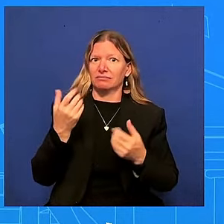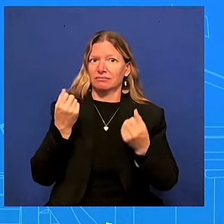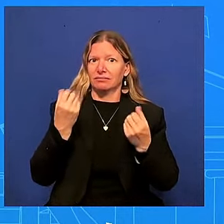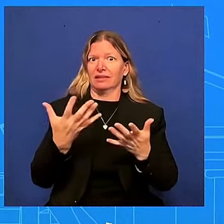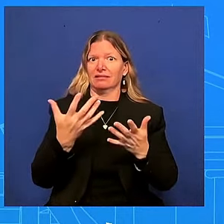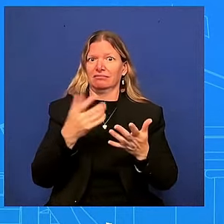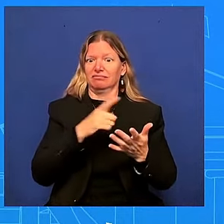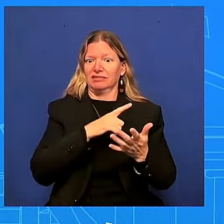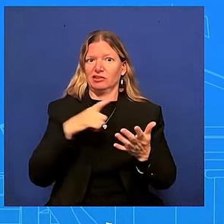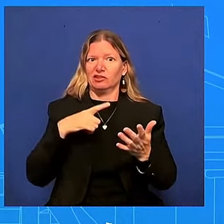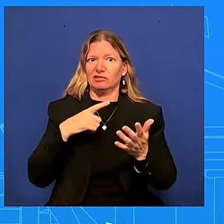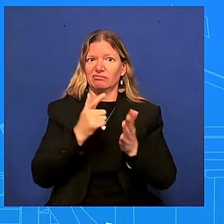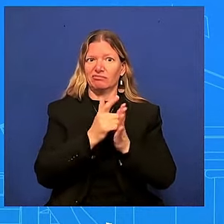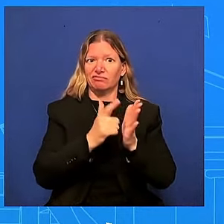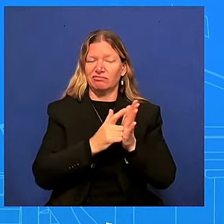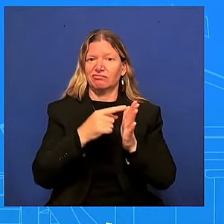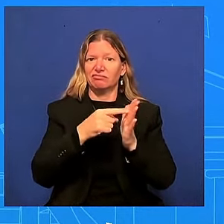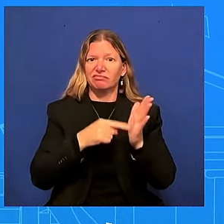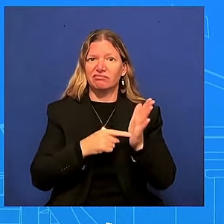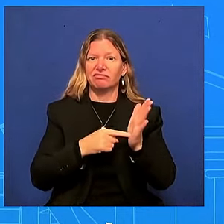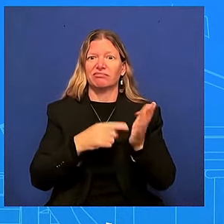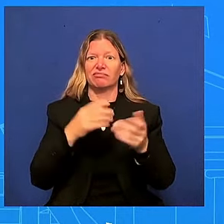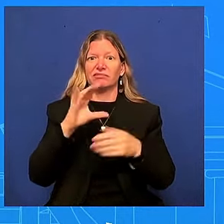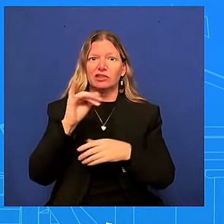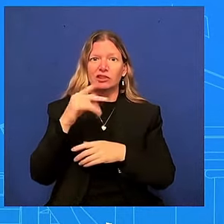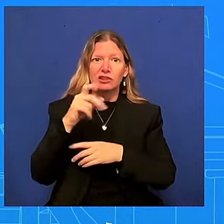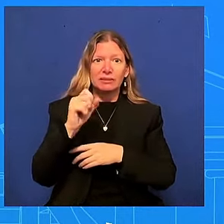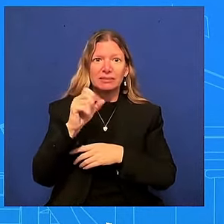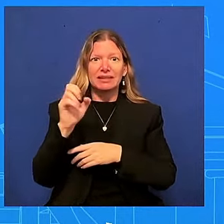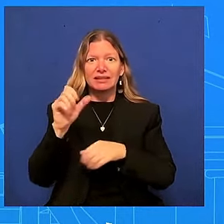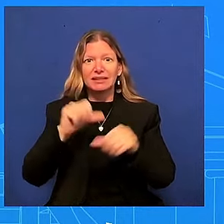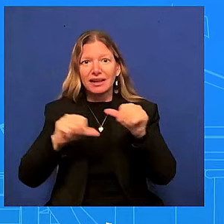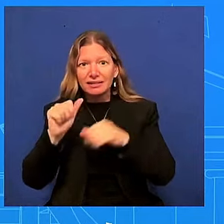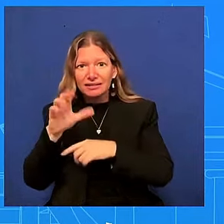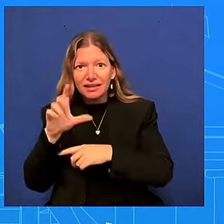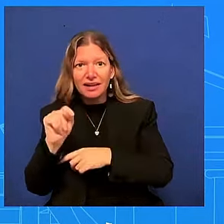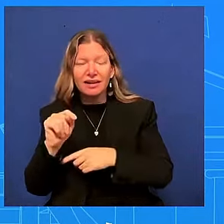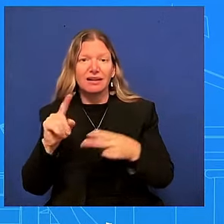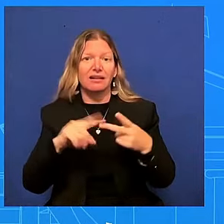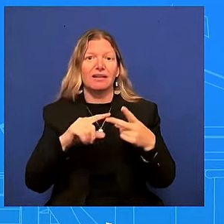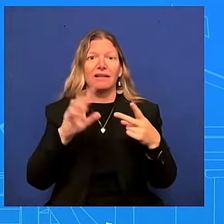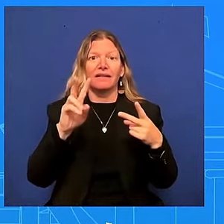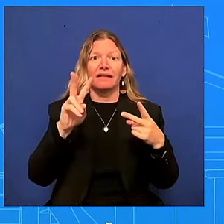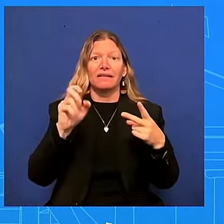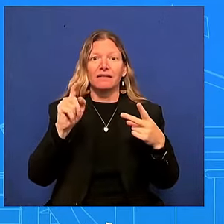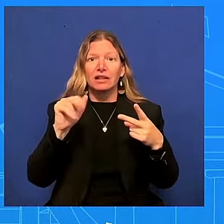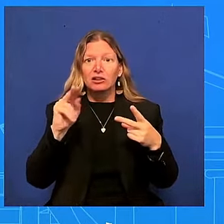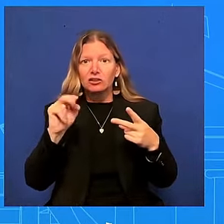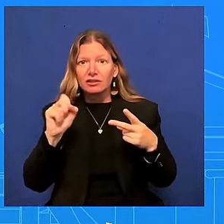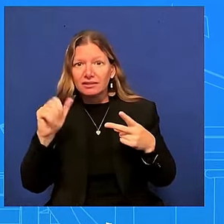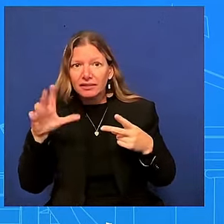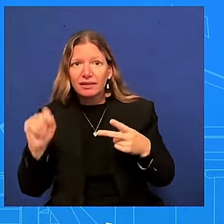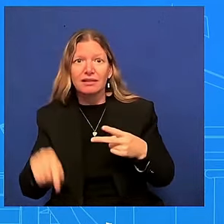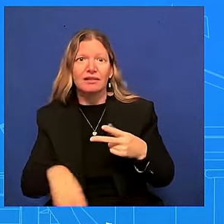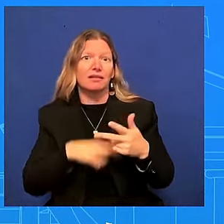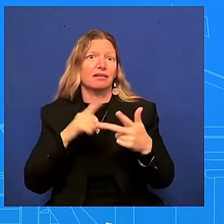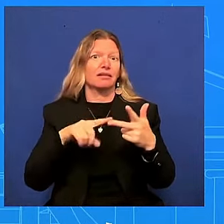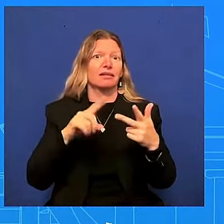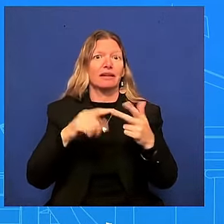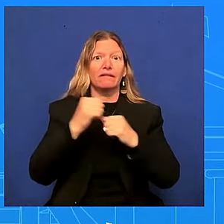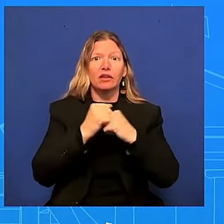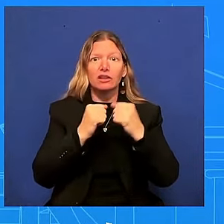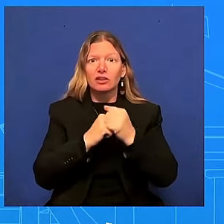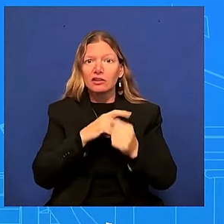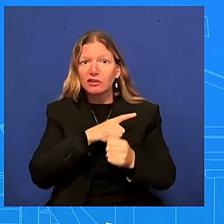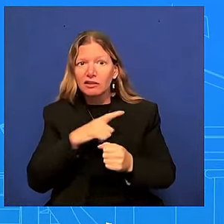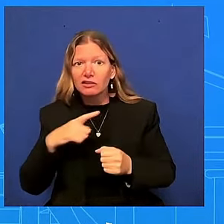uh the bipartisan infrastructure legislation is because of who he is and because of how he has that experience to work